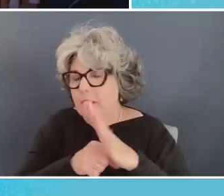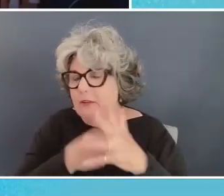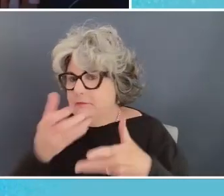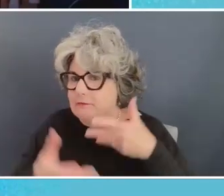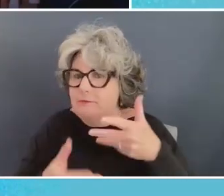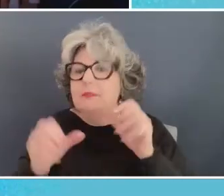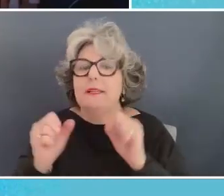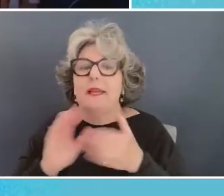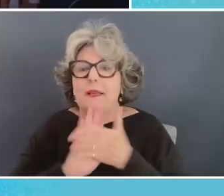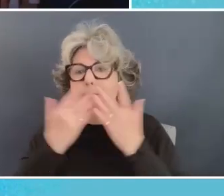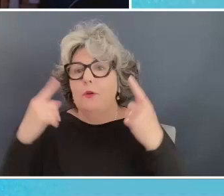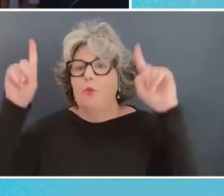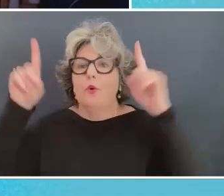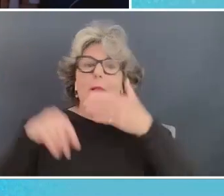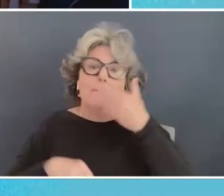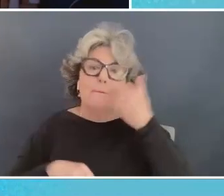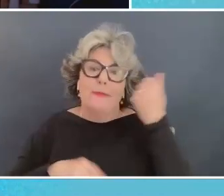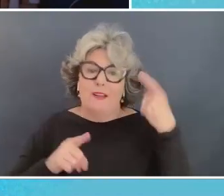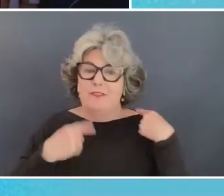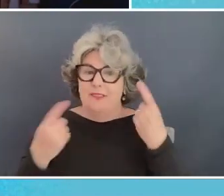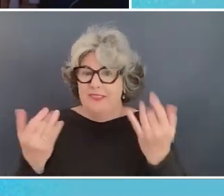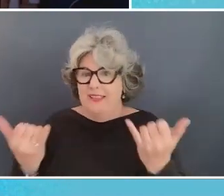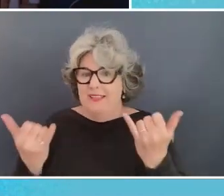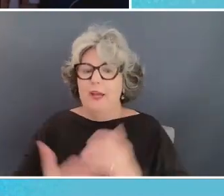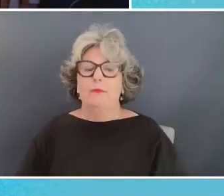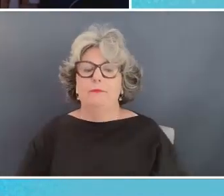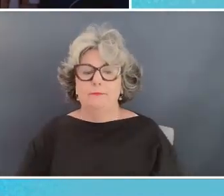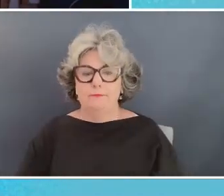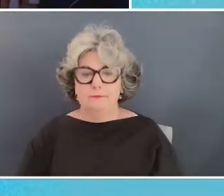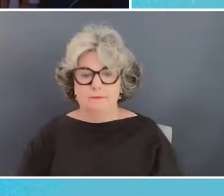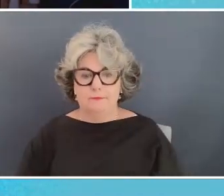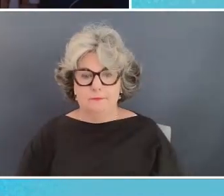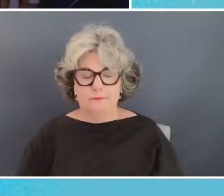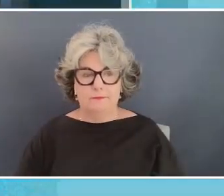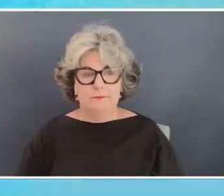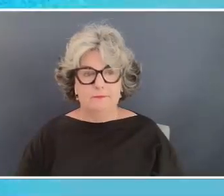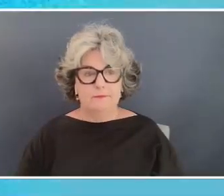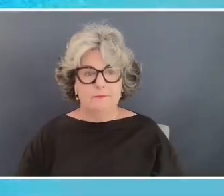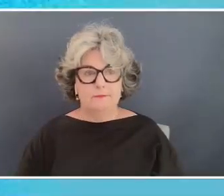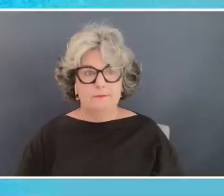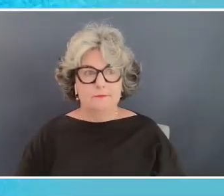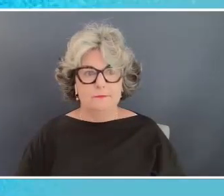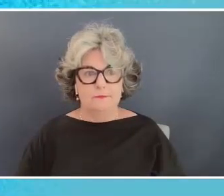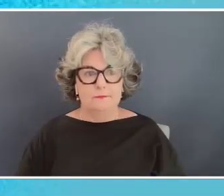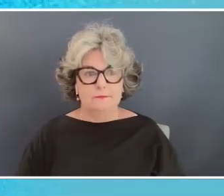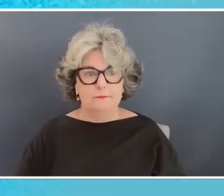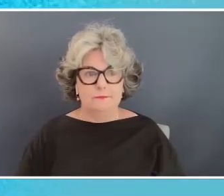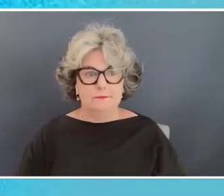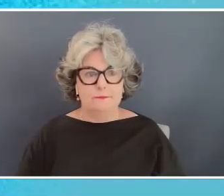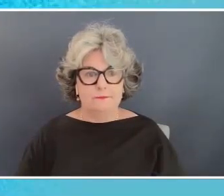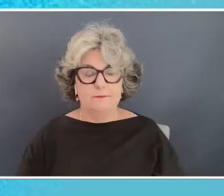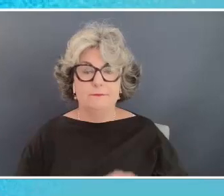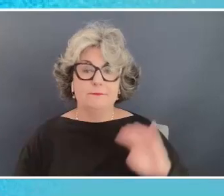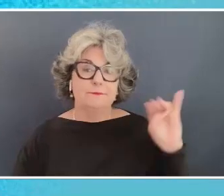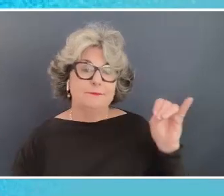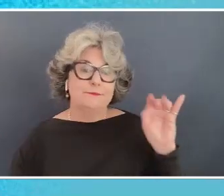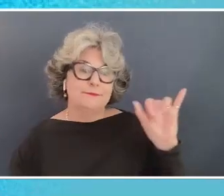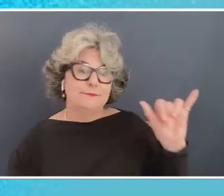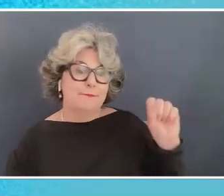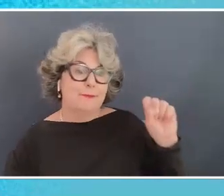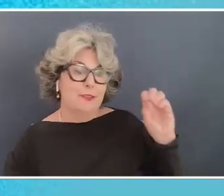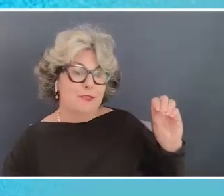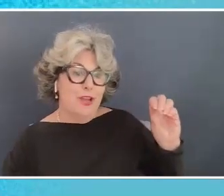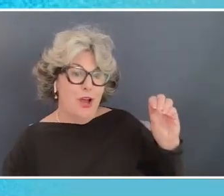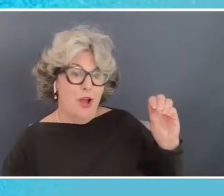can be made to work much better than it's working now okay good so we've concluded